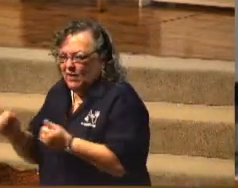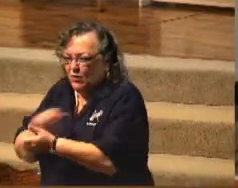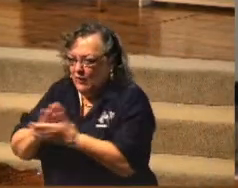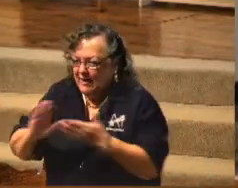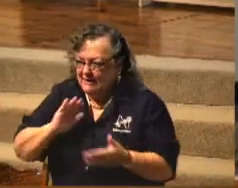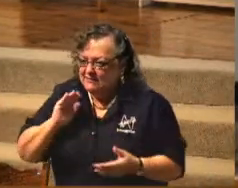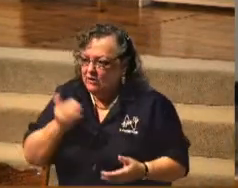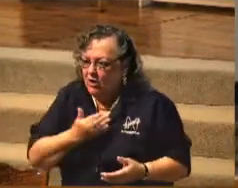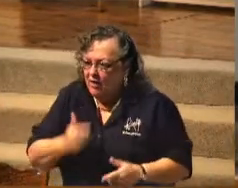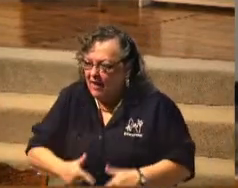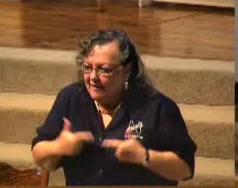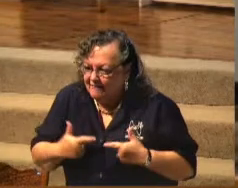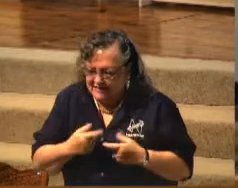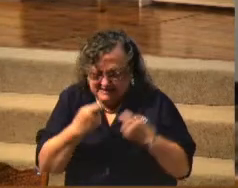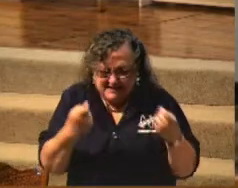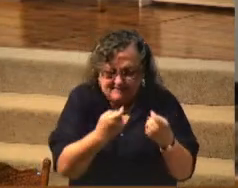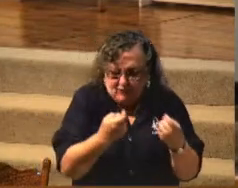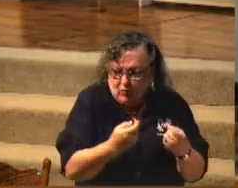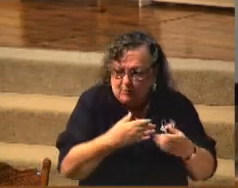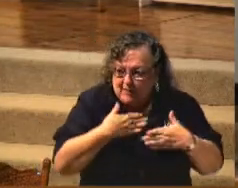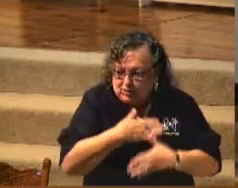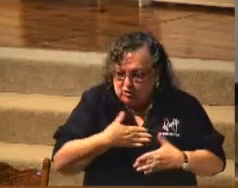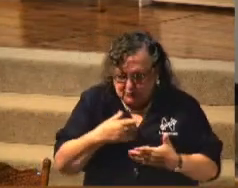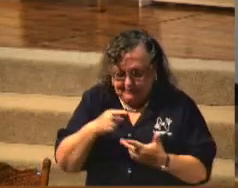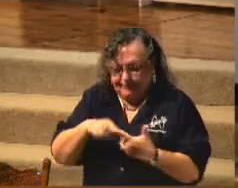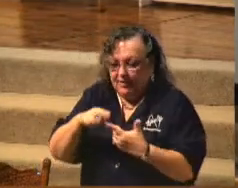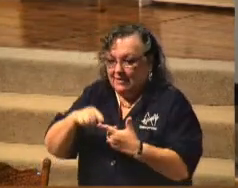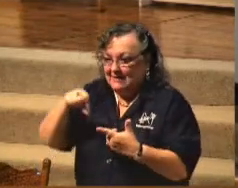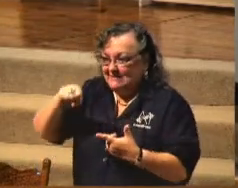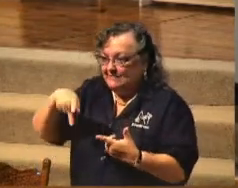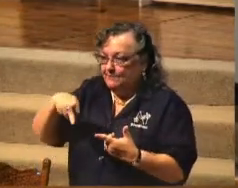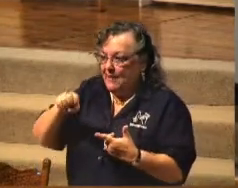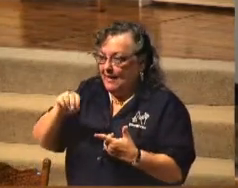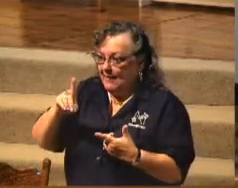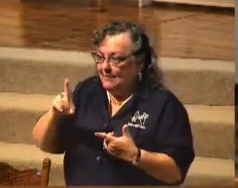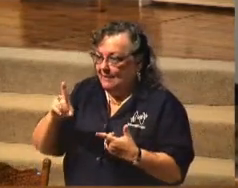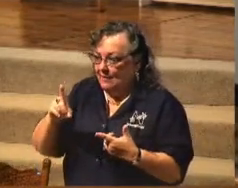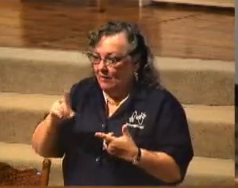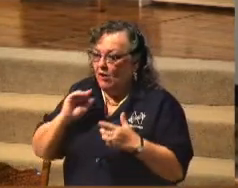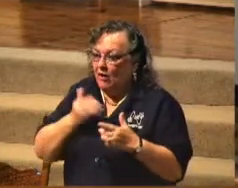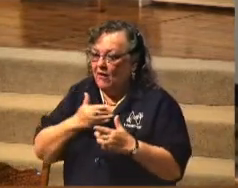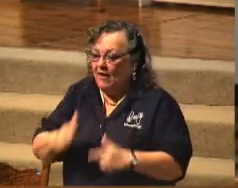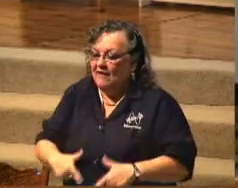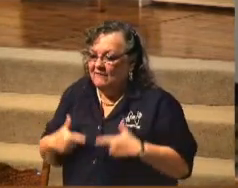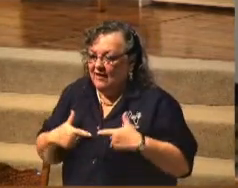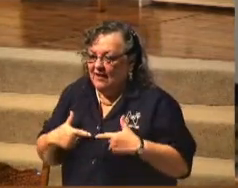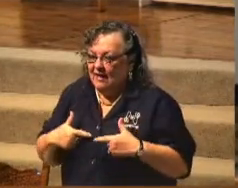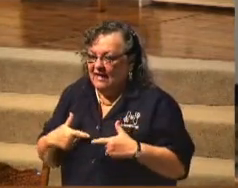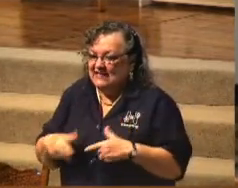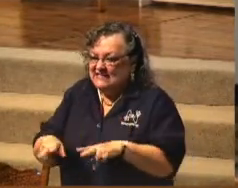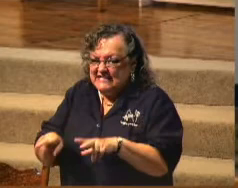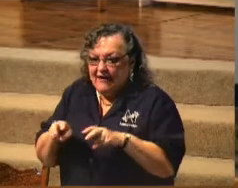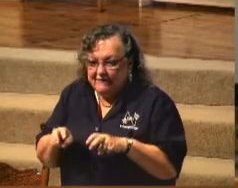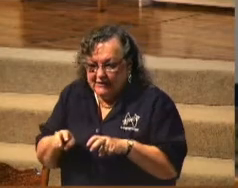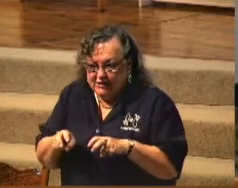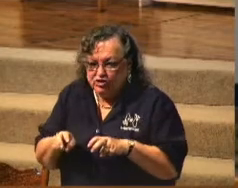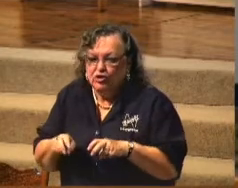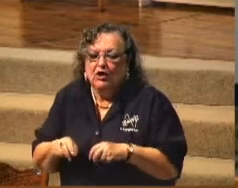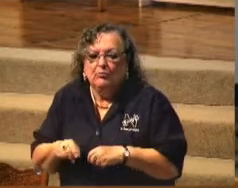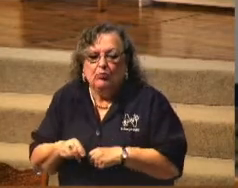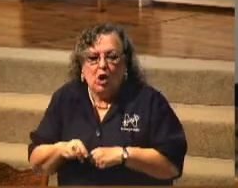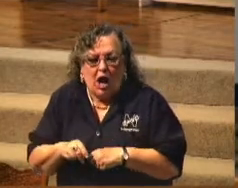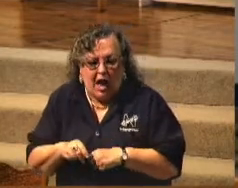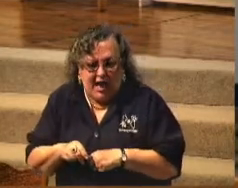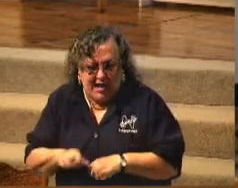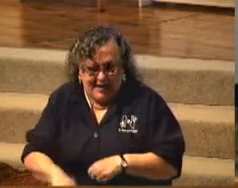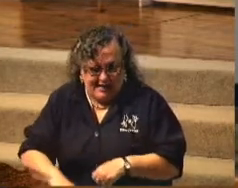Satan will help you with that. And we can, number two, we can spend our life in selfish pride. We can spend our life in selfish pride,